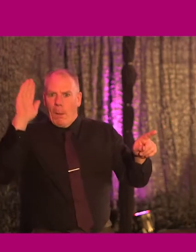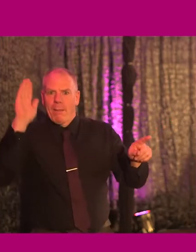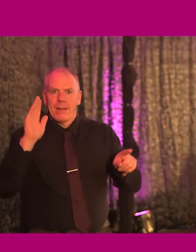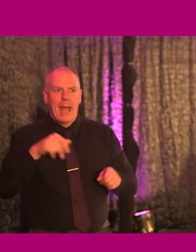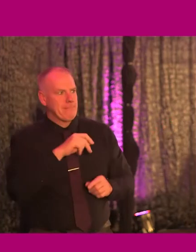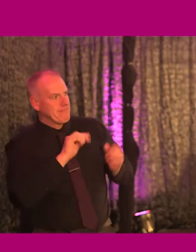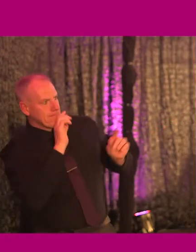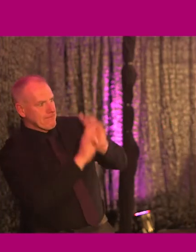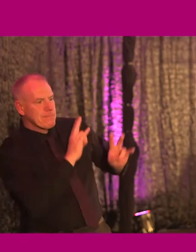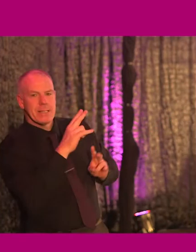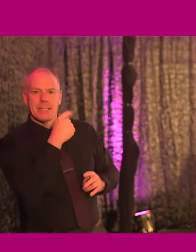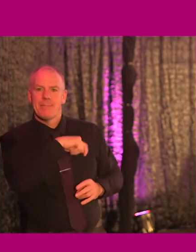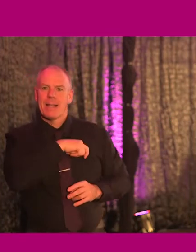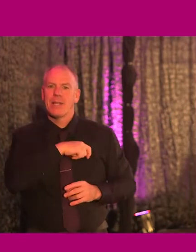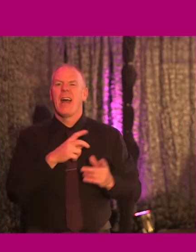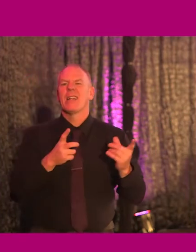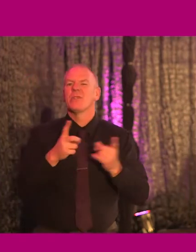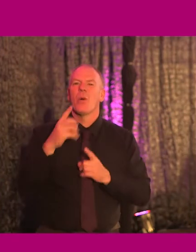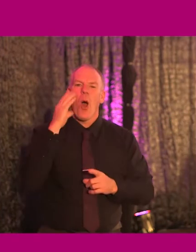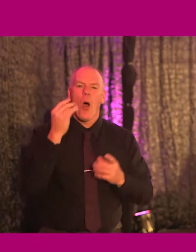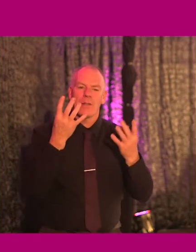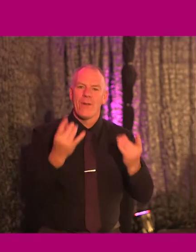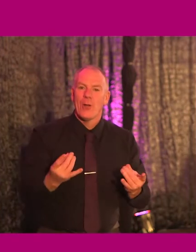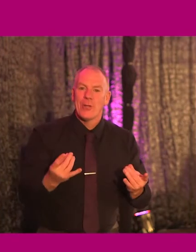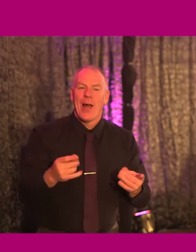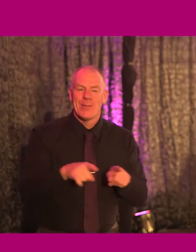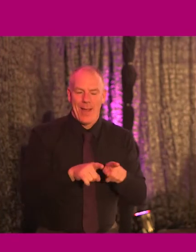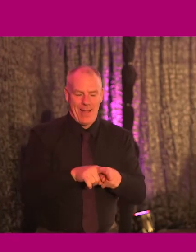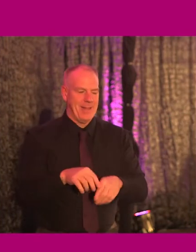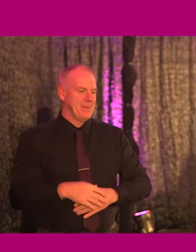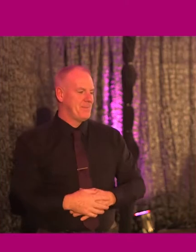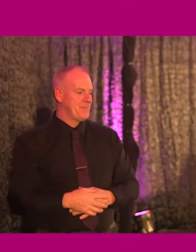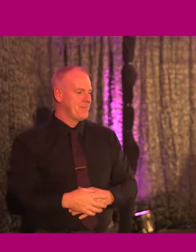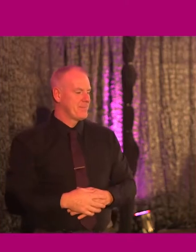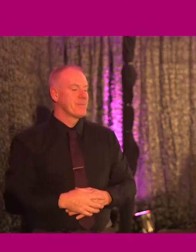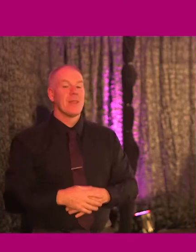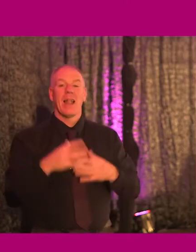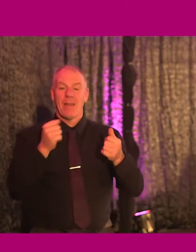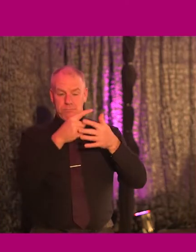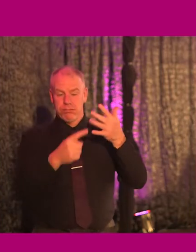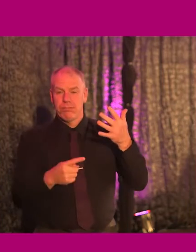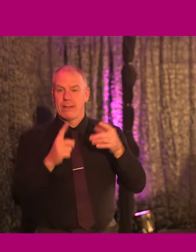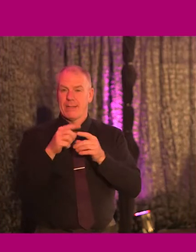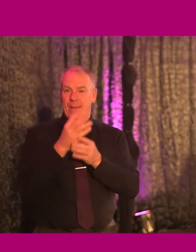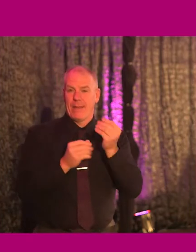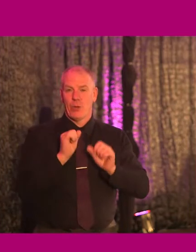She also likes to restore old furniture, so maybe Spanish furniture, and has a range of different items at her home.